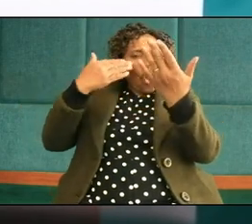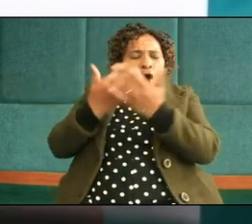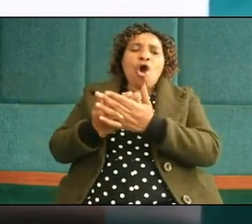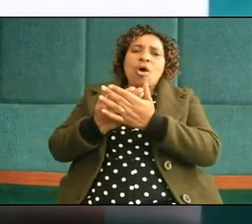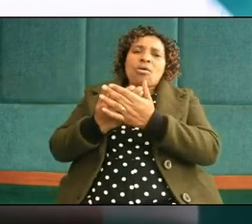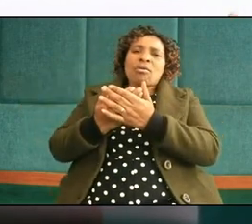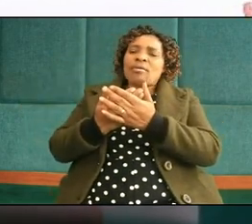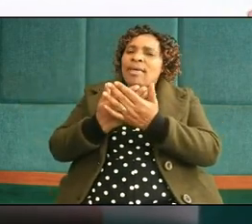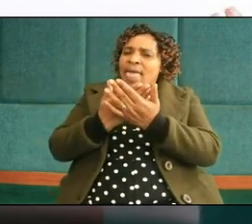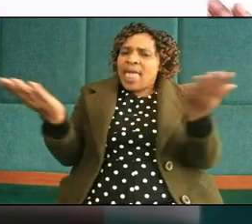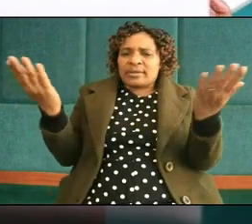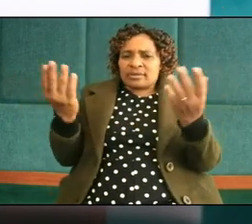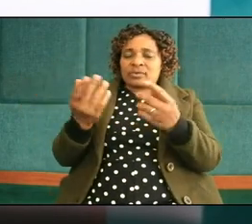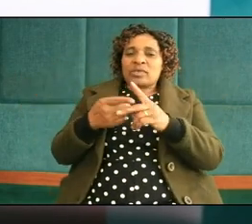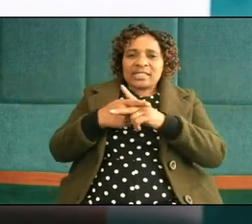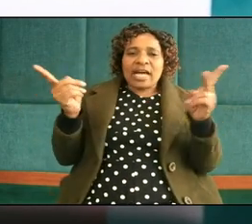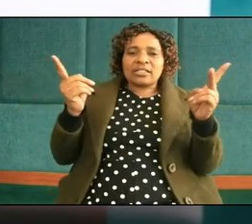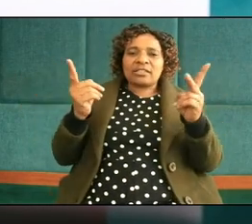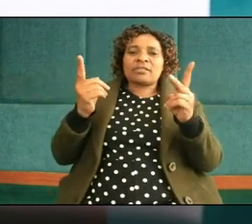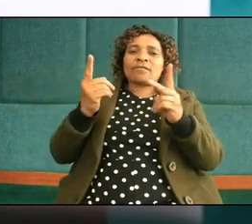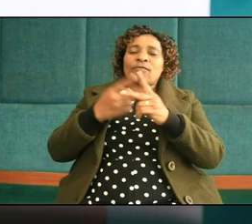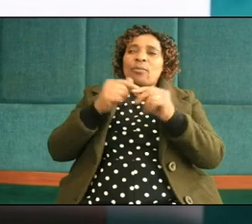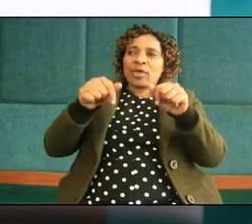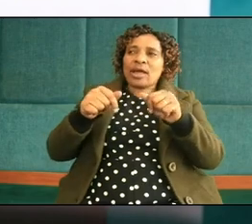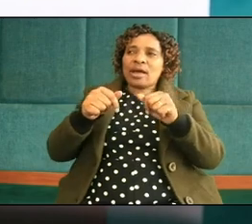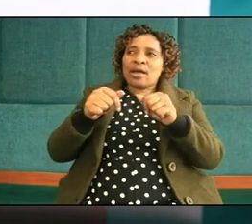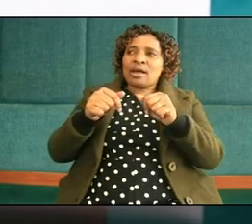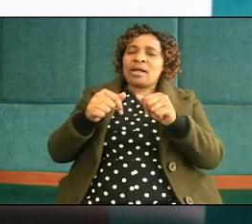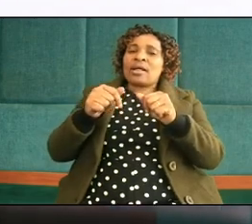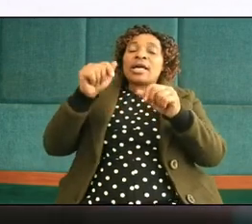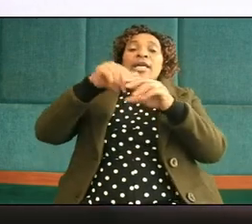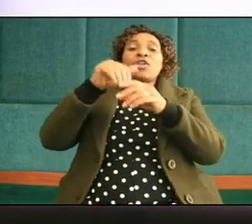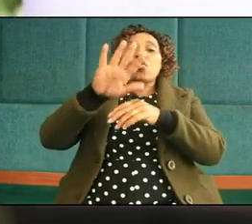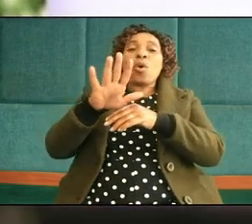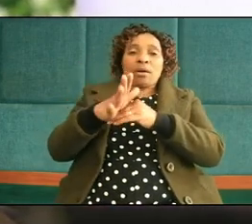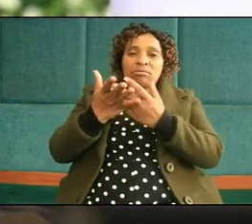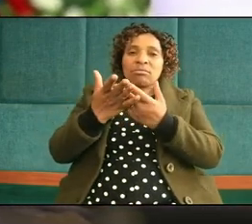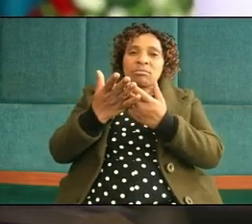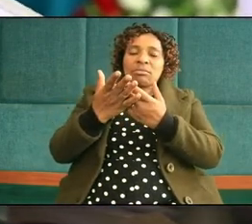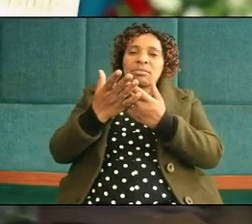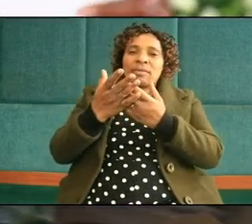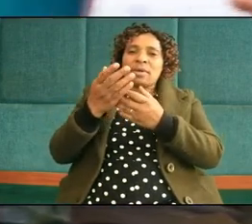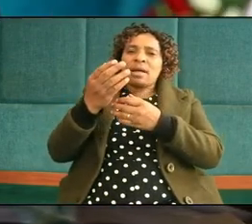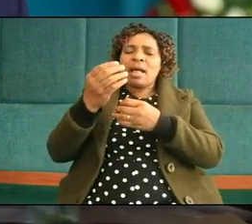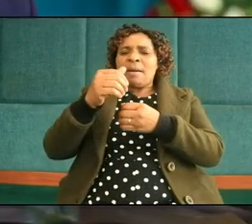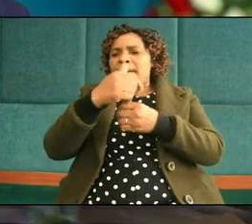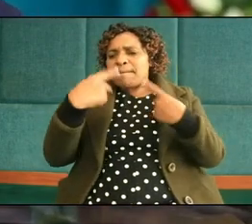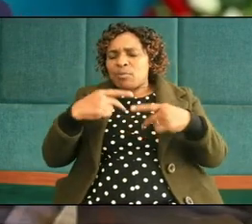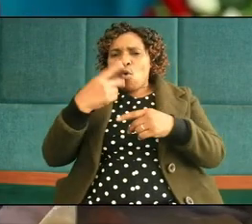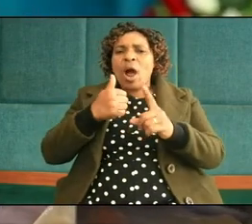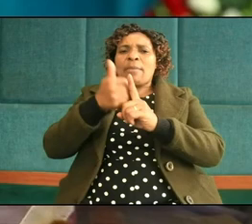we want to stand for and if you are among those who have abused others but